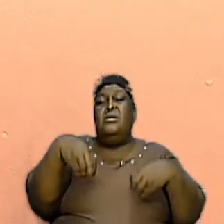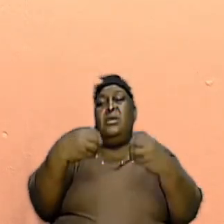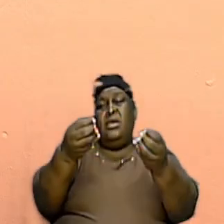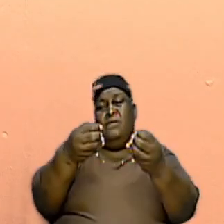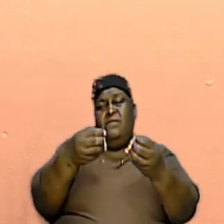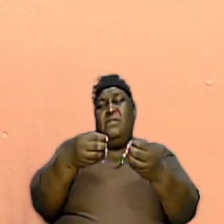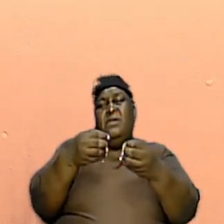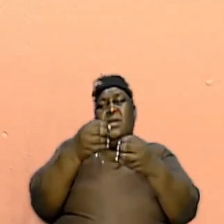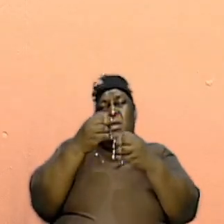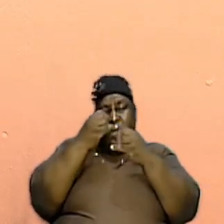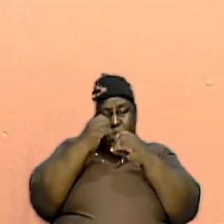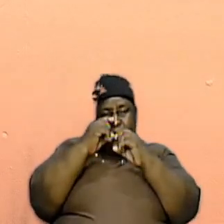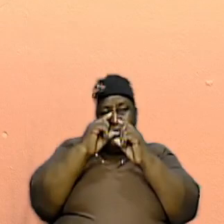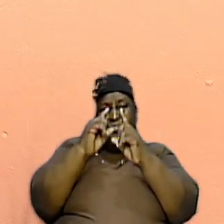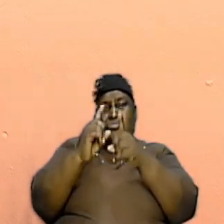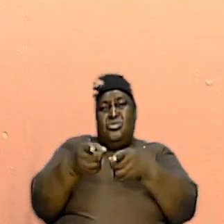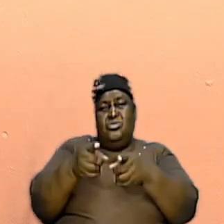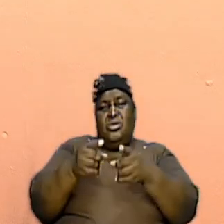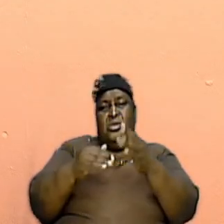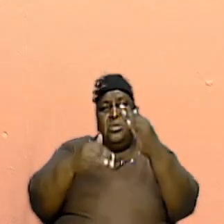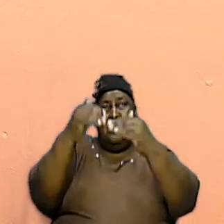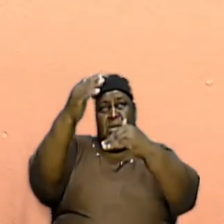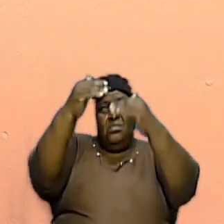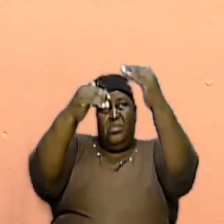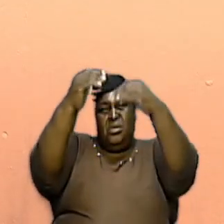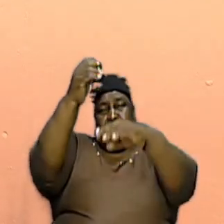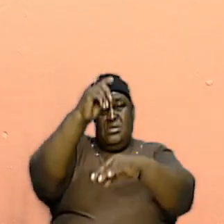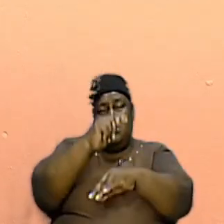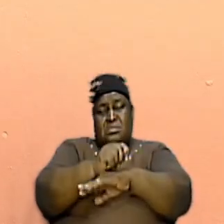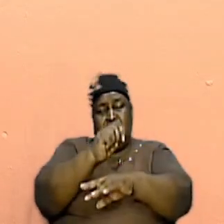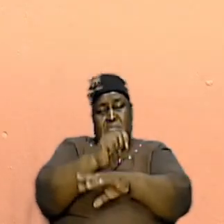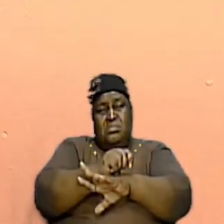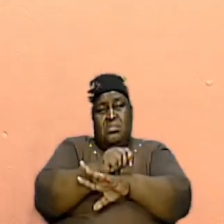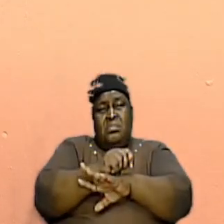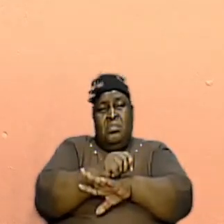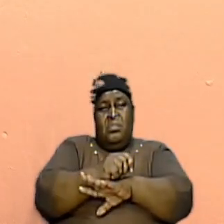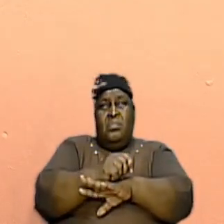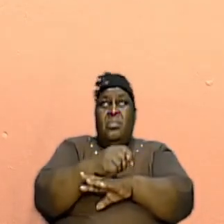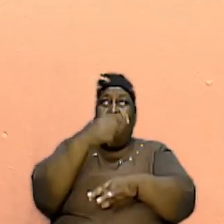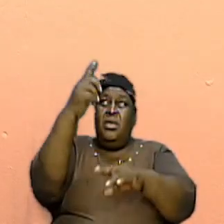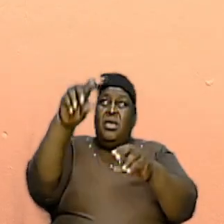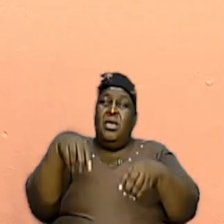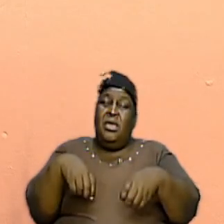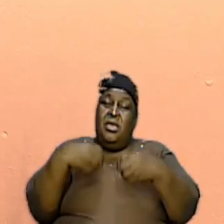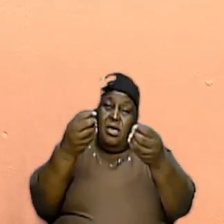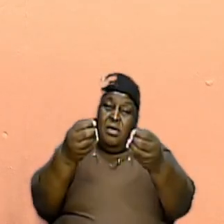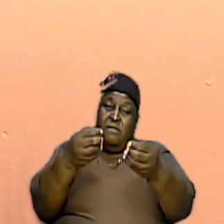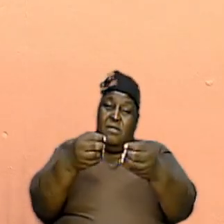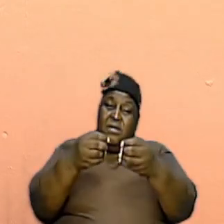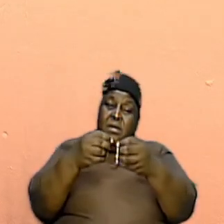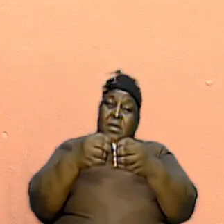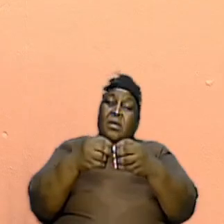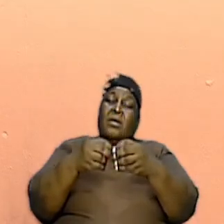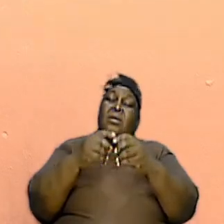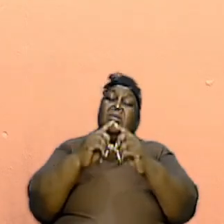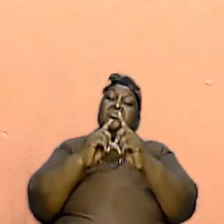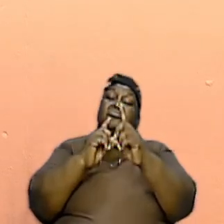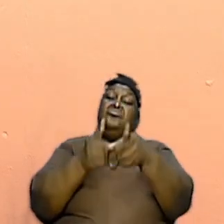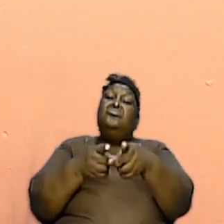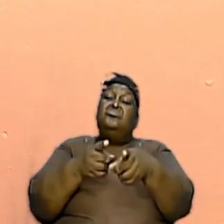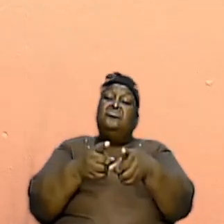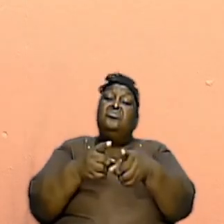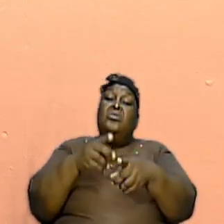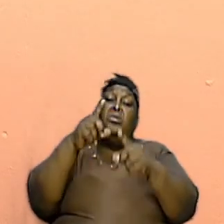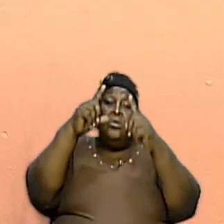build that tabernacle, He gave instructions instructions to Moses and instructed him